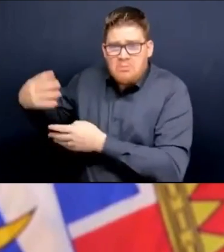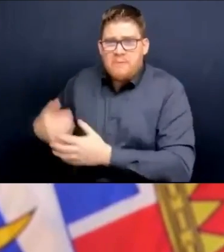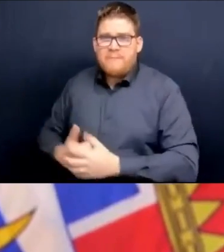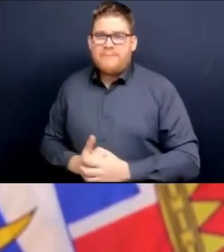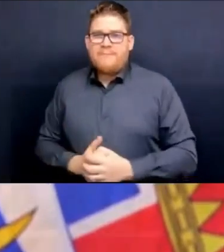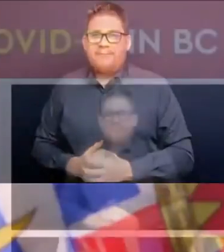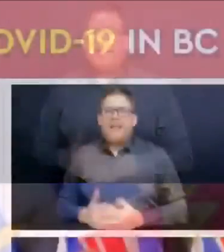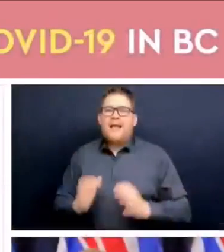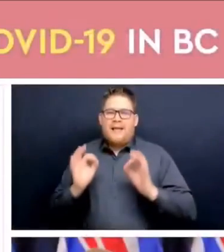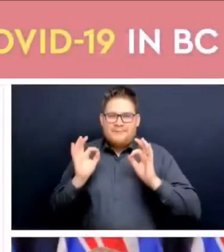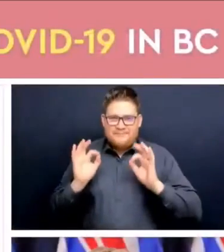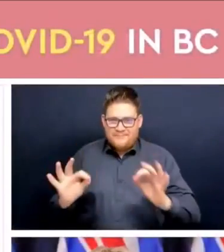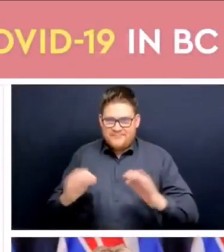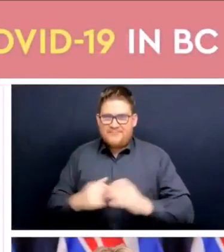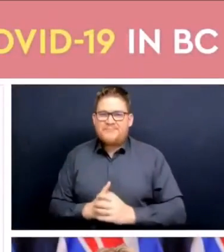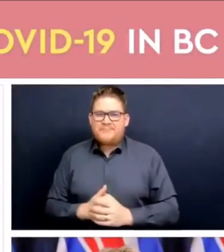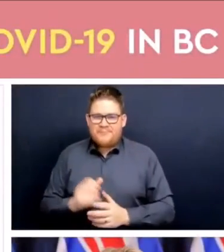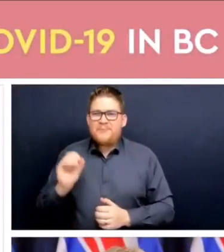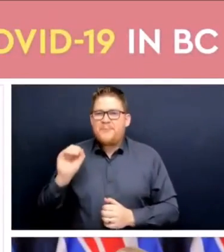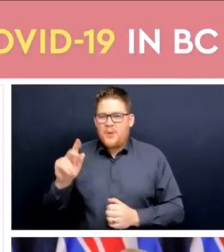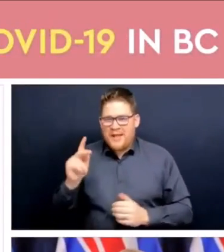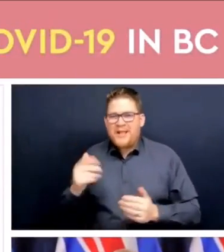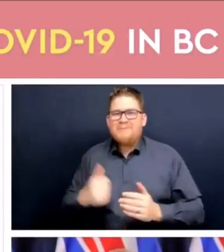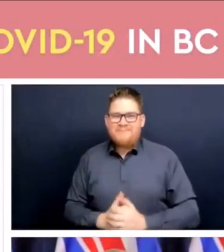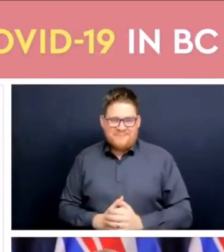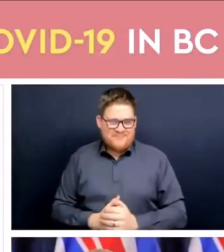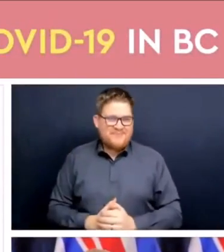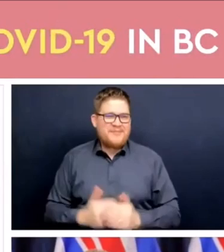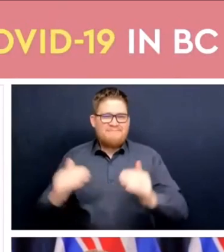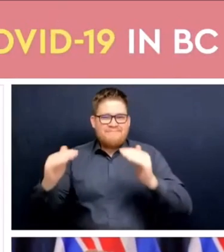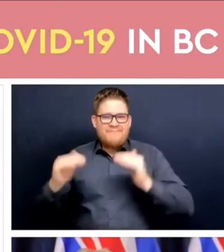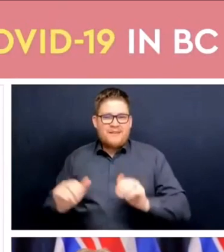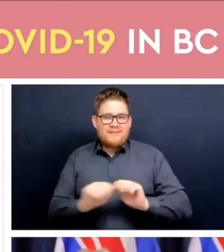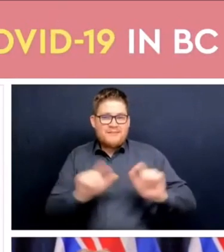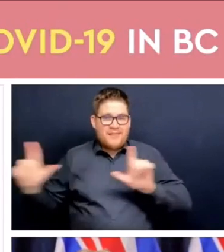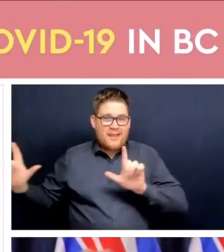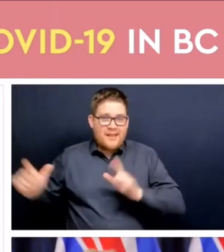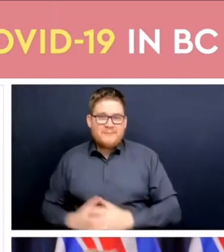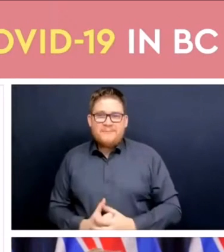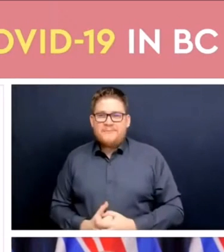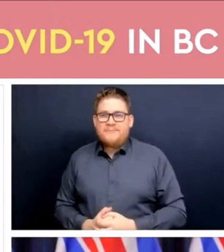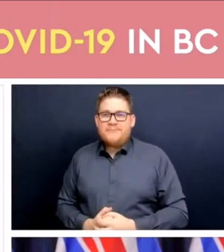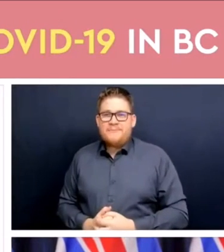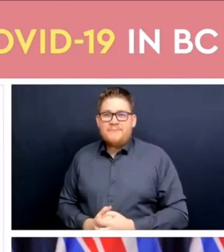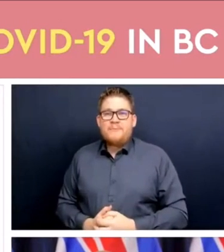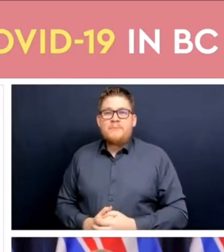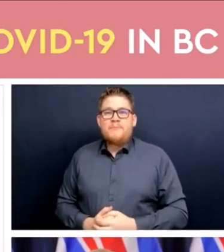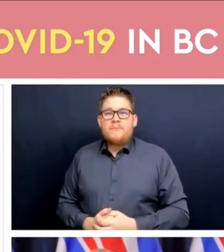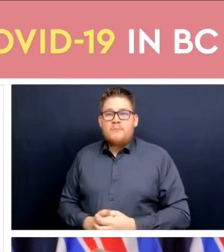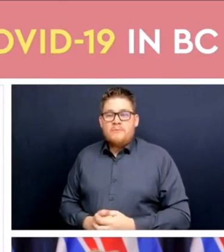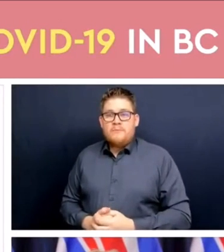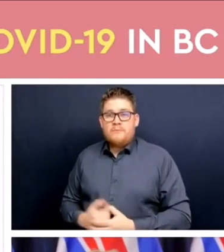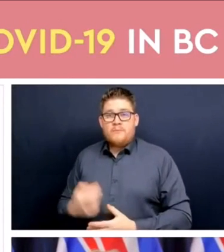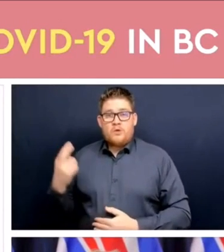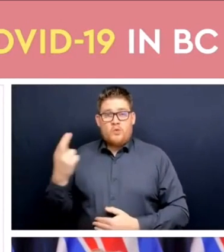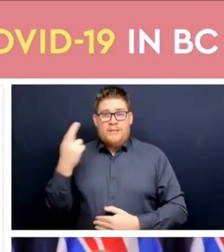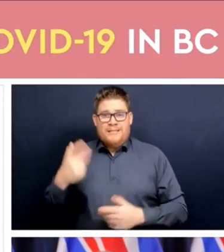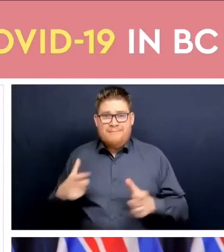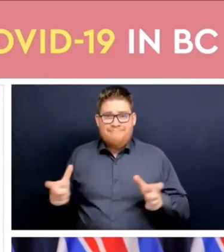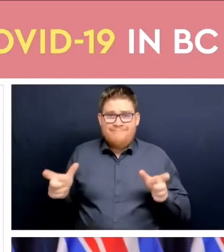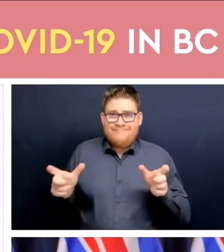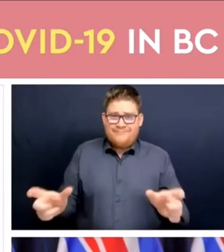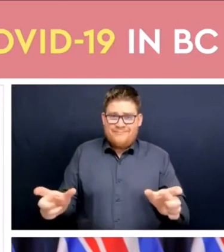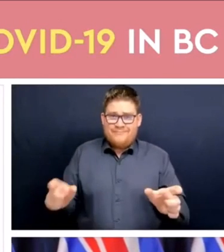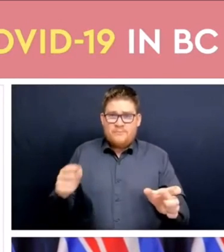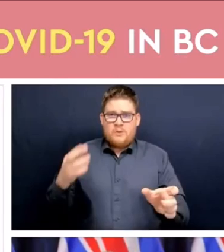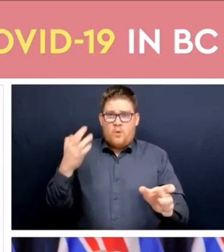There we go. All right. So let's move on to the next slide. And it is, as I said, because we did the right things for each